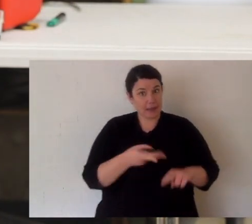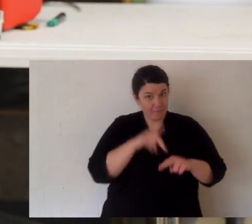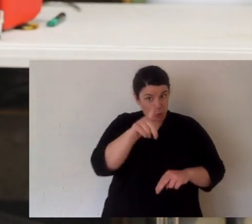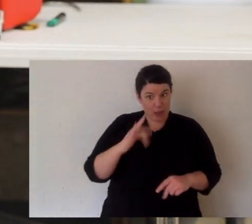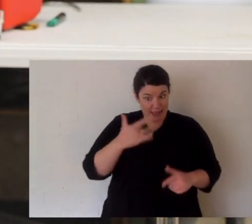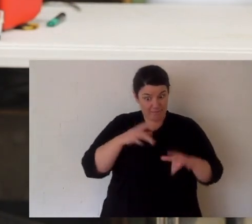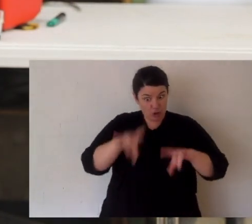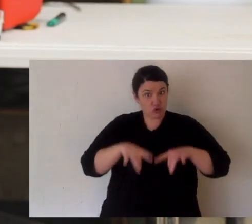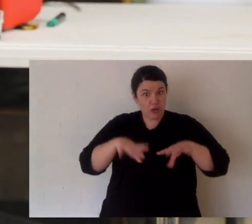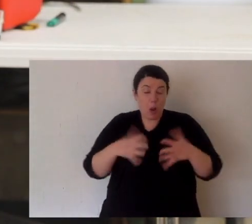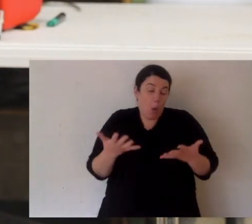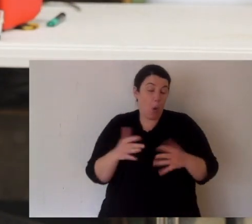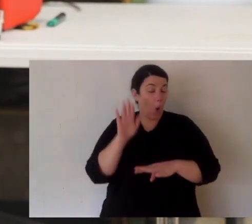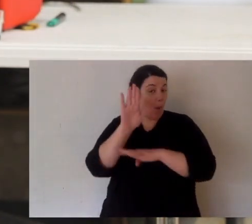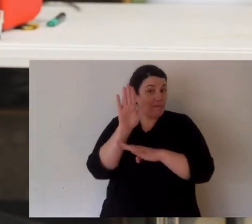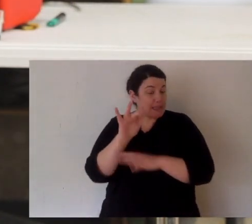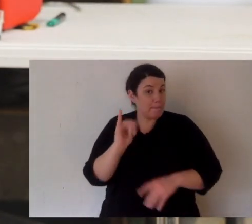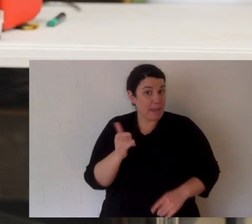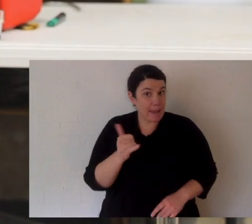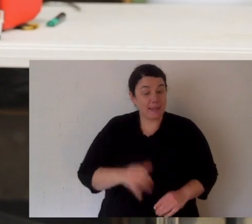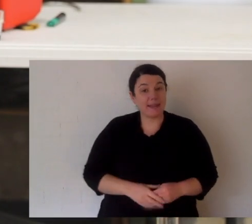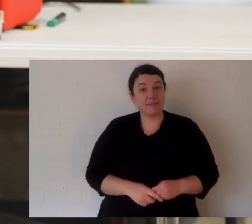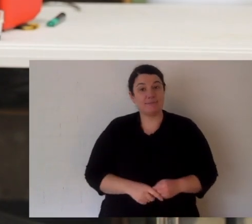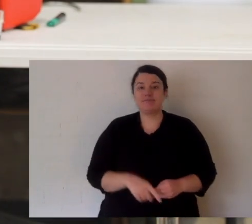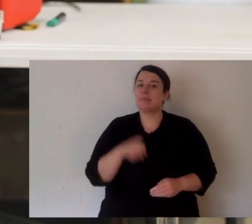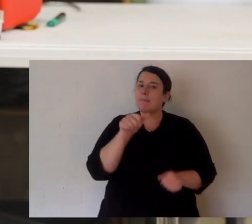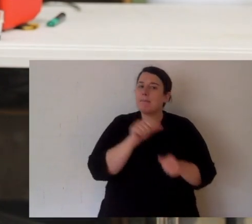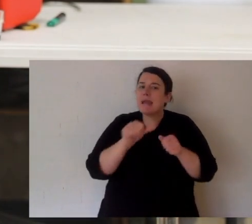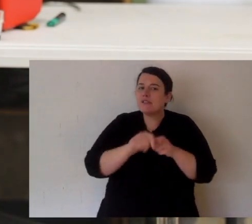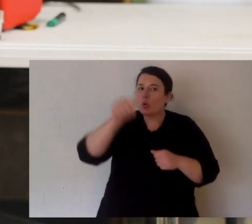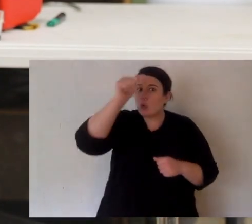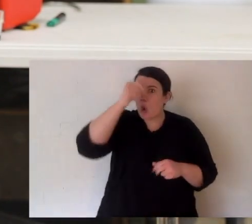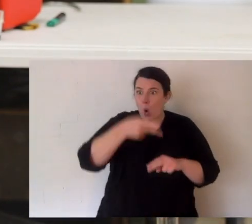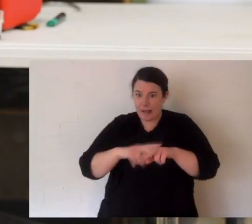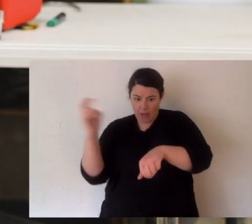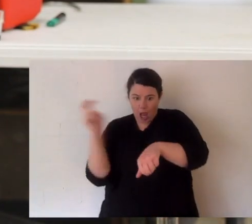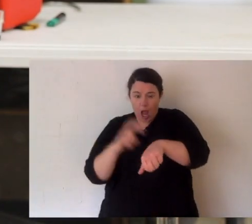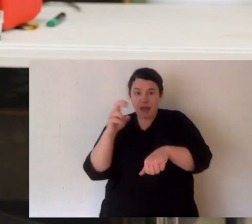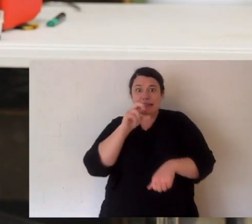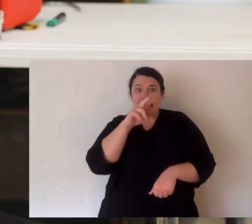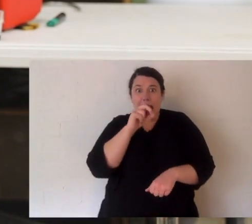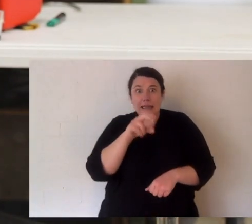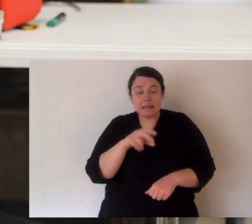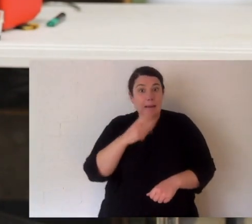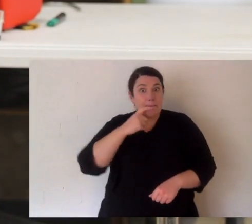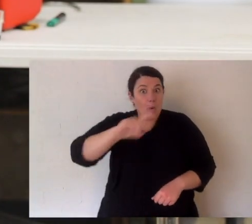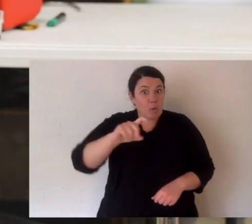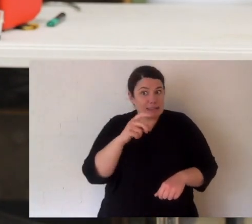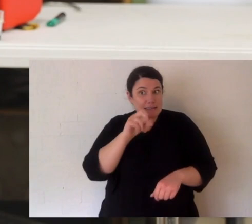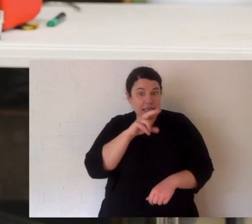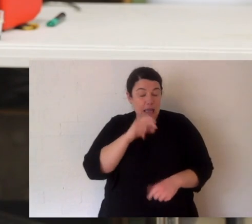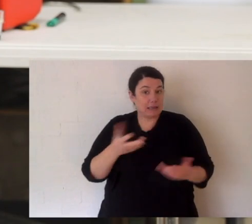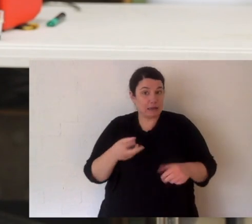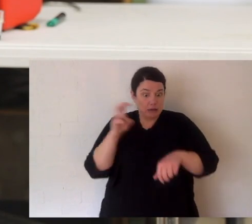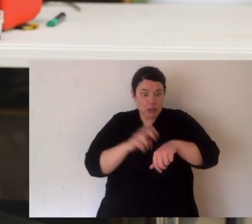live in Australia, or the rest of the world for that matter, you better know what to do if you're bitten by a snake, a venomous snake.